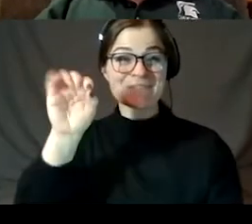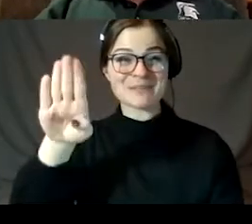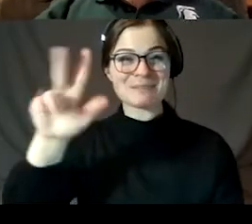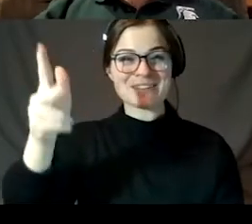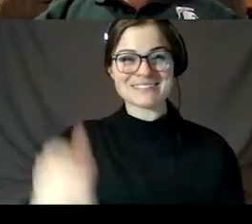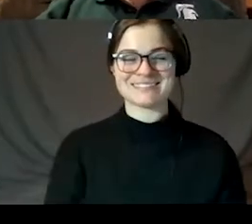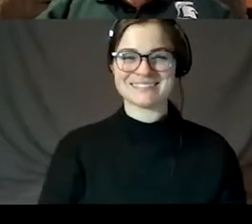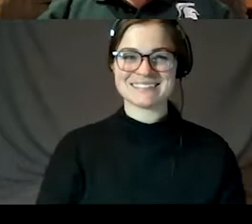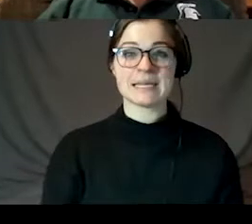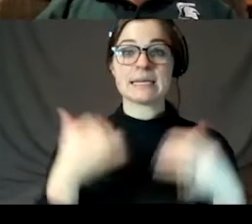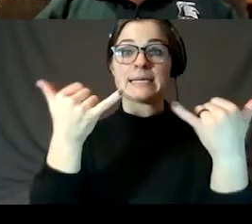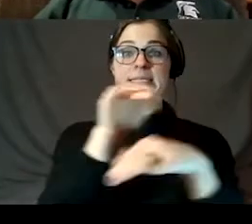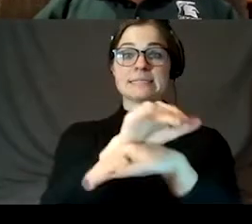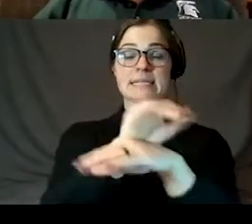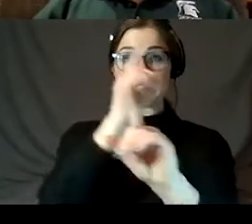So tonight's agenda.